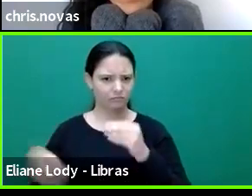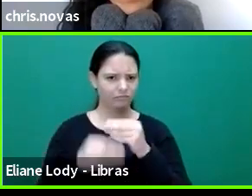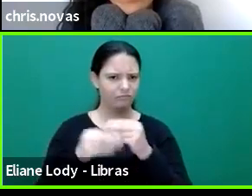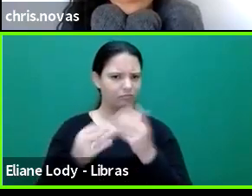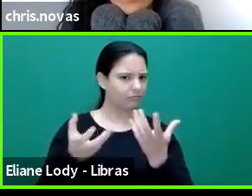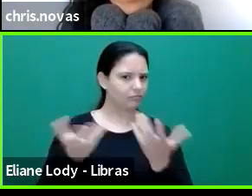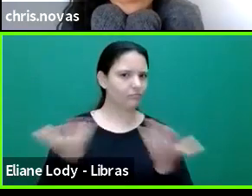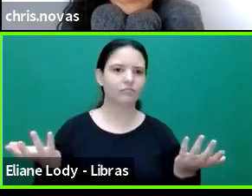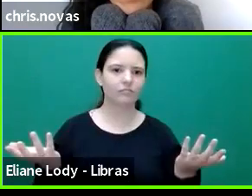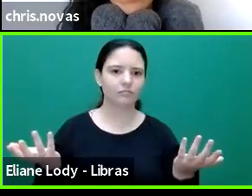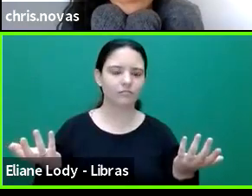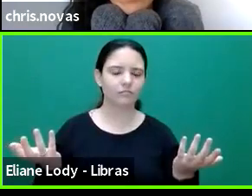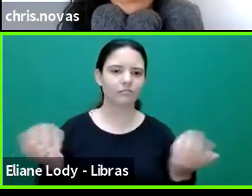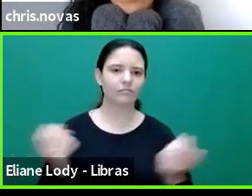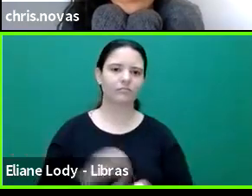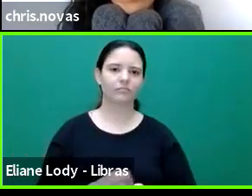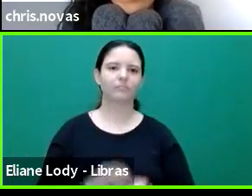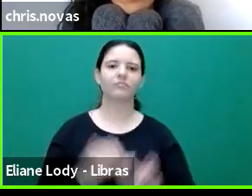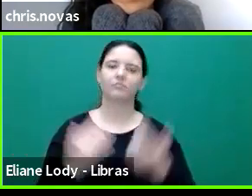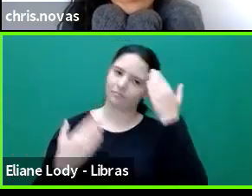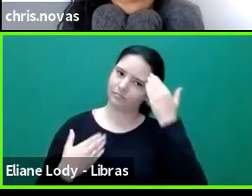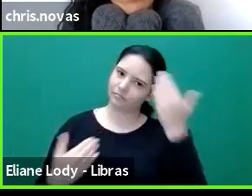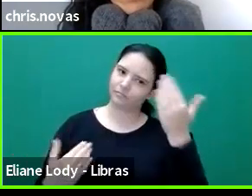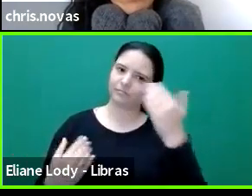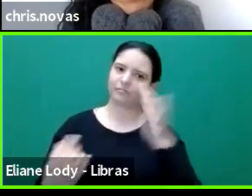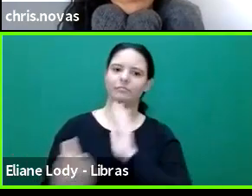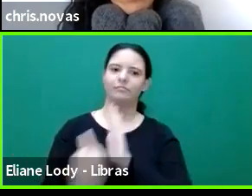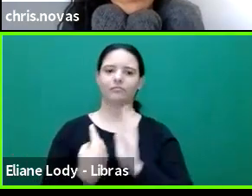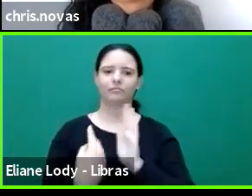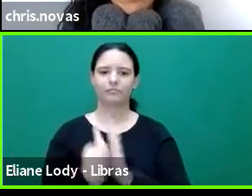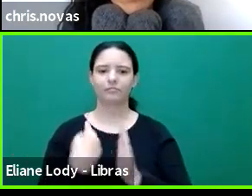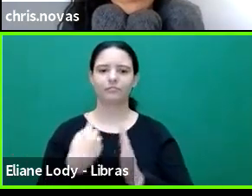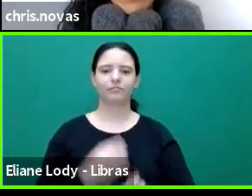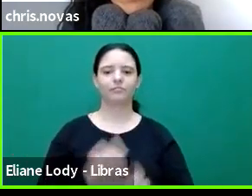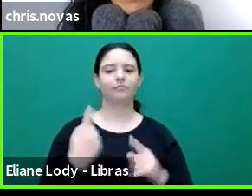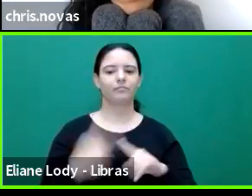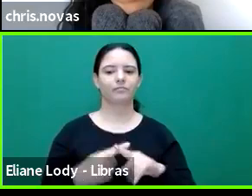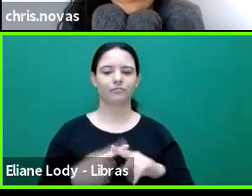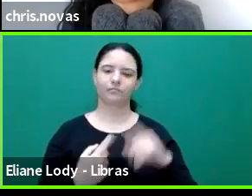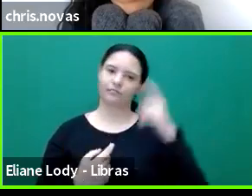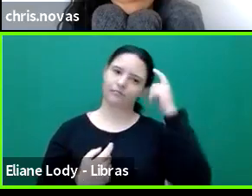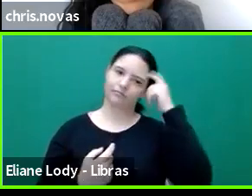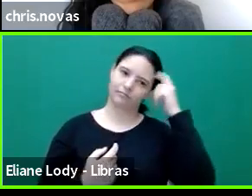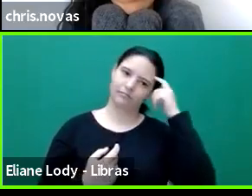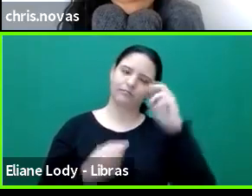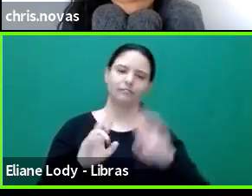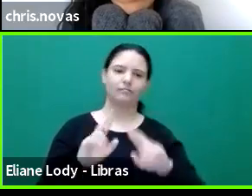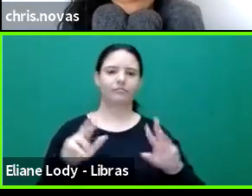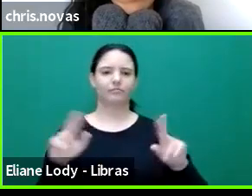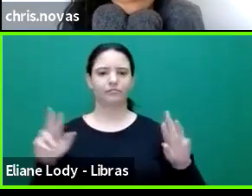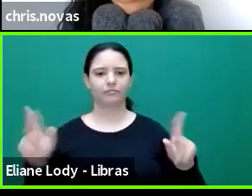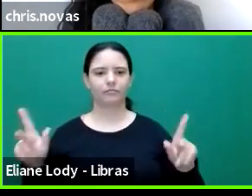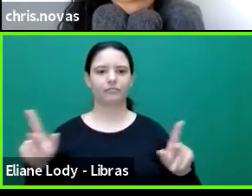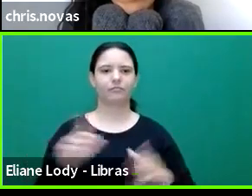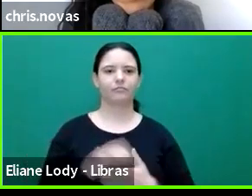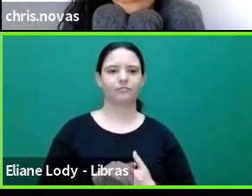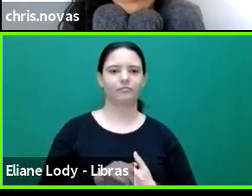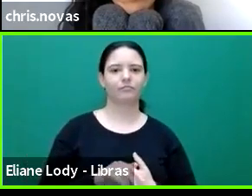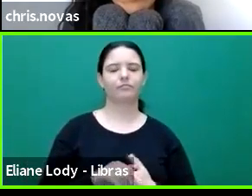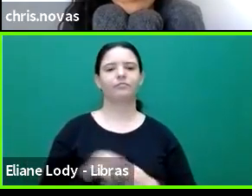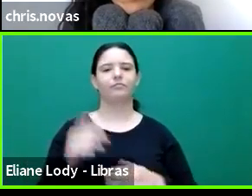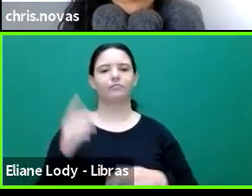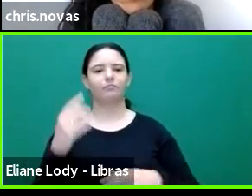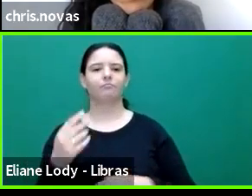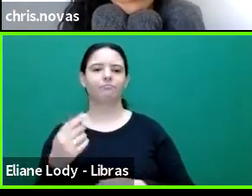you asked that question, because thinking about this difference between subjective and objective has just been a huge